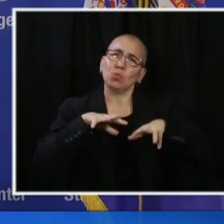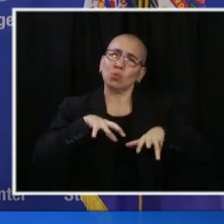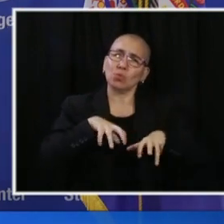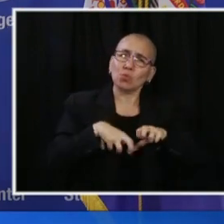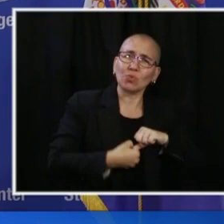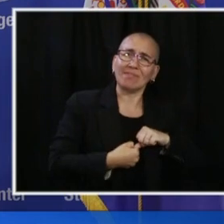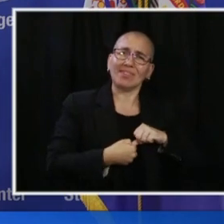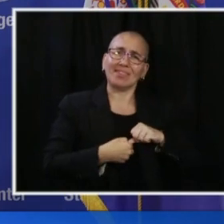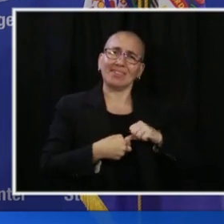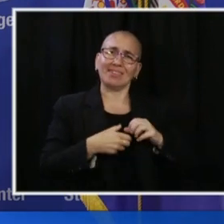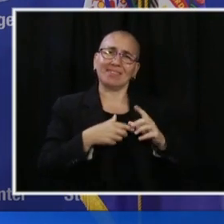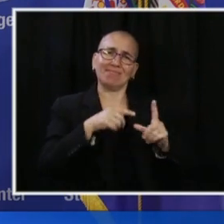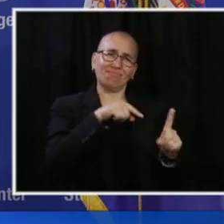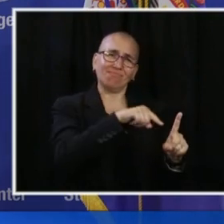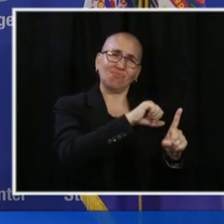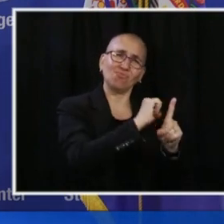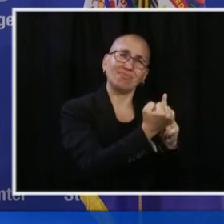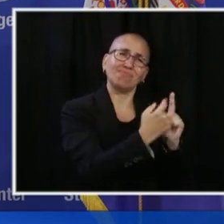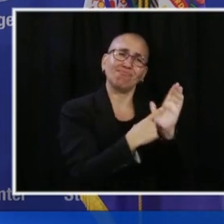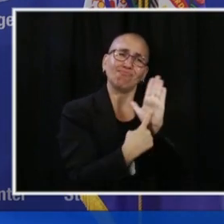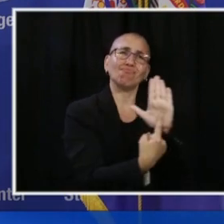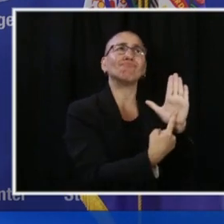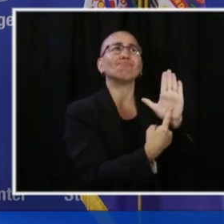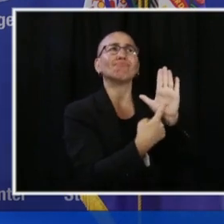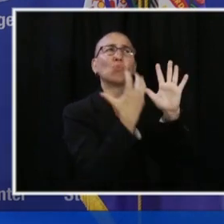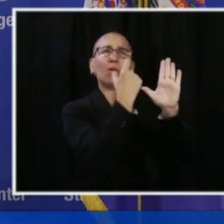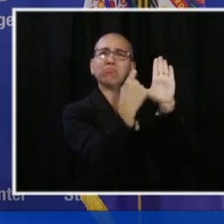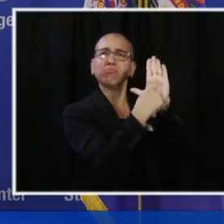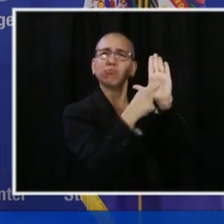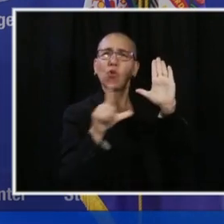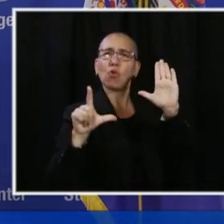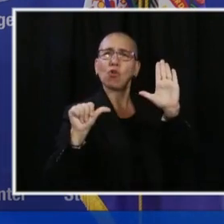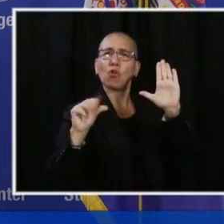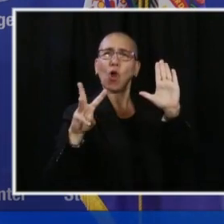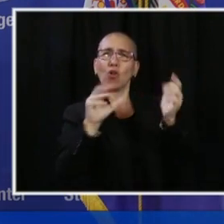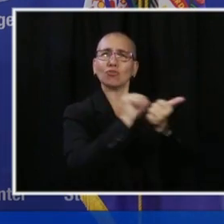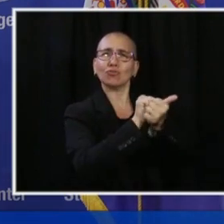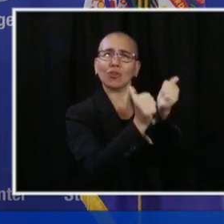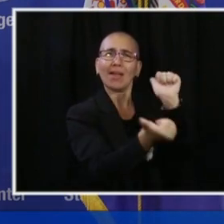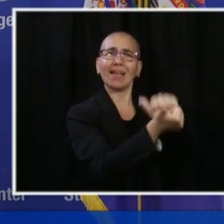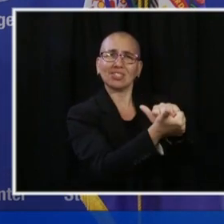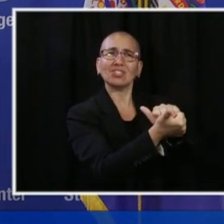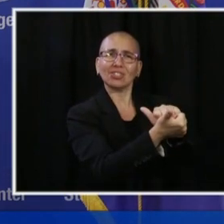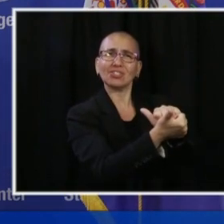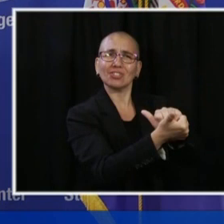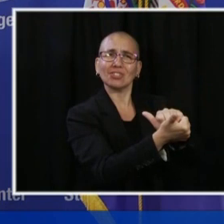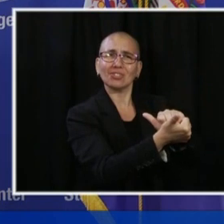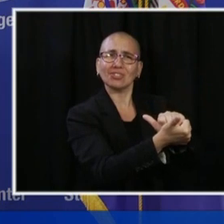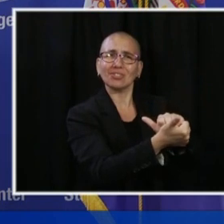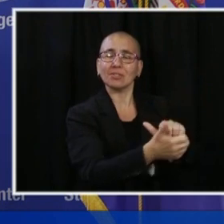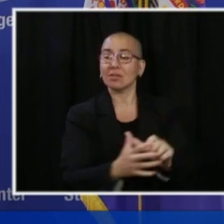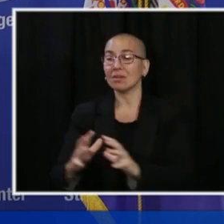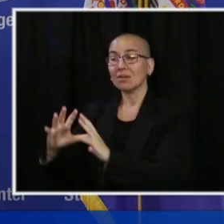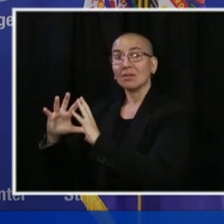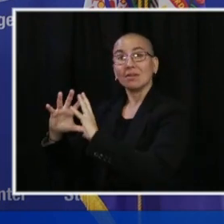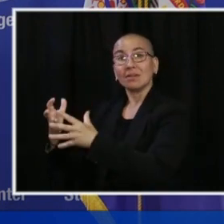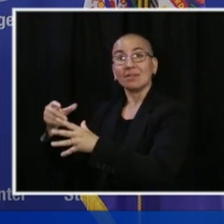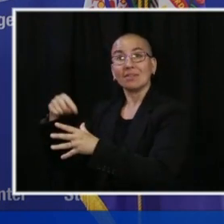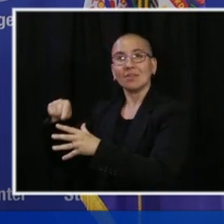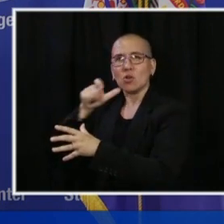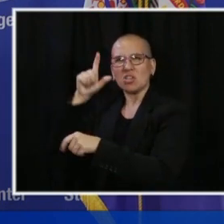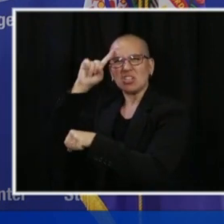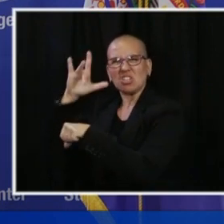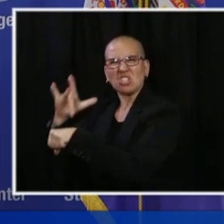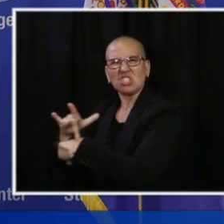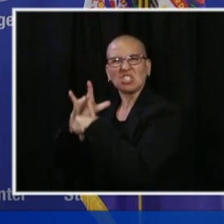lawful ways, and what we witnessed on several days earlier in the week, those that are bent on wanton destruction of the very communities that are